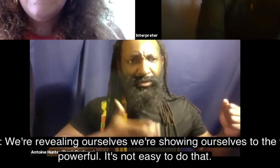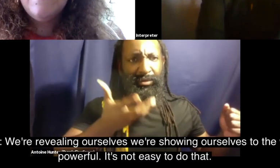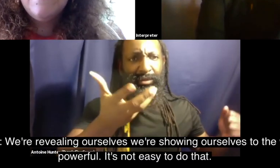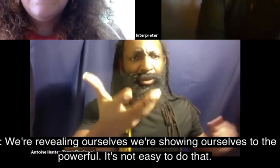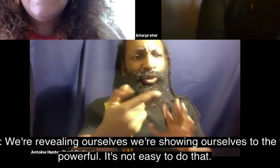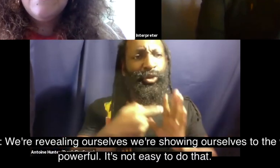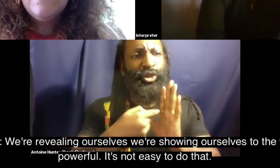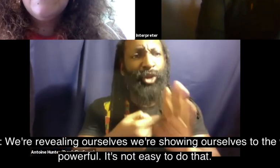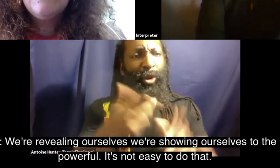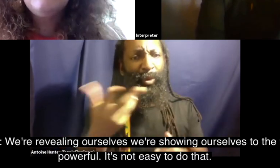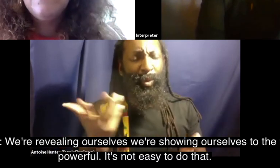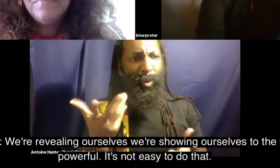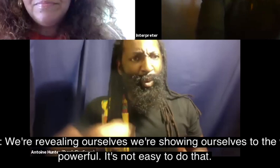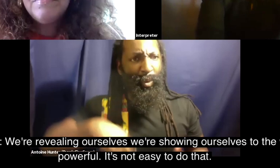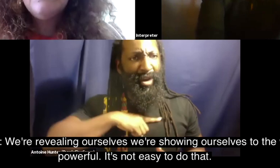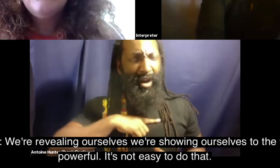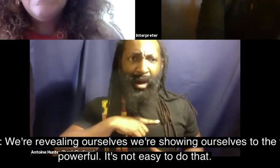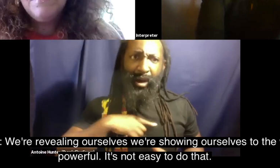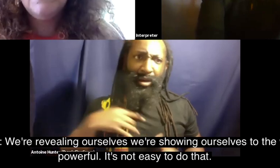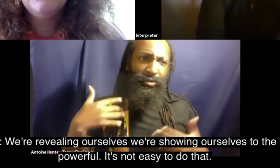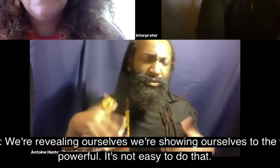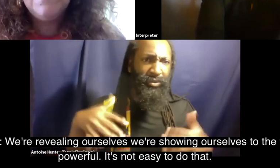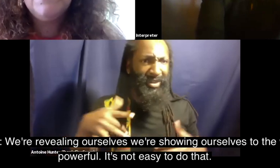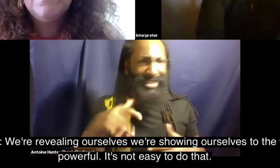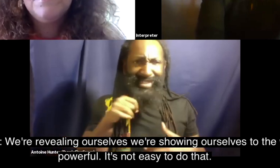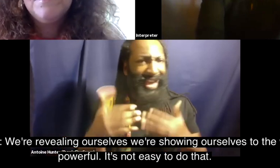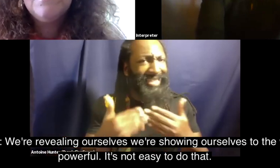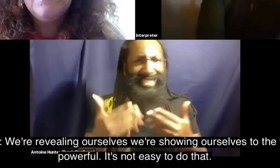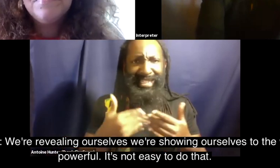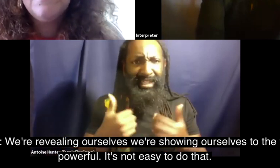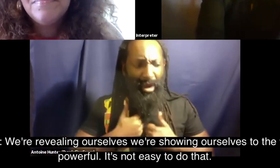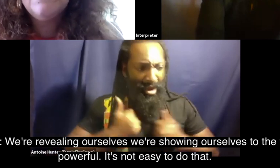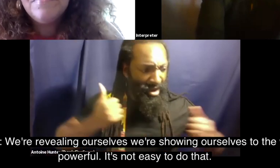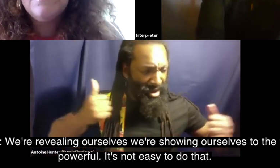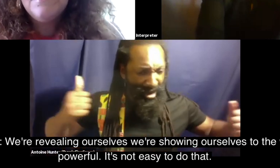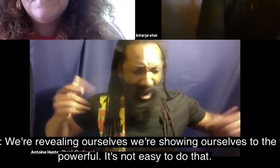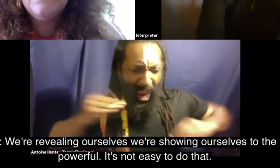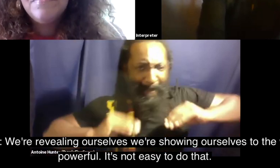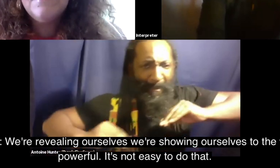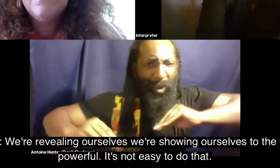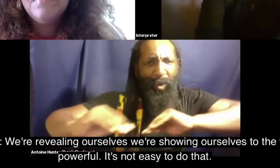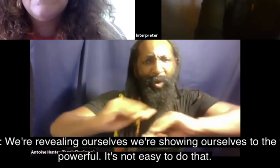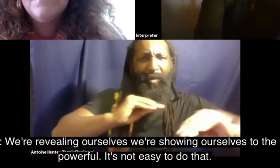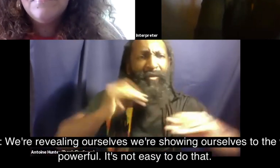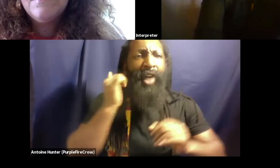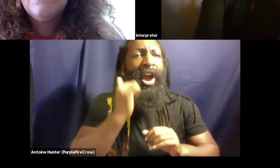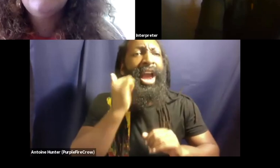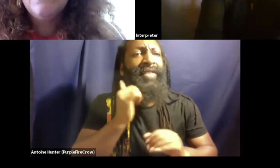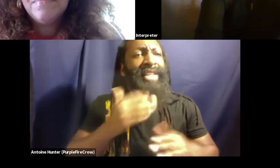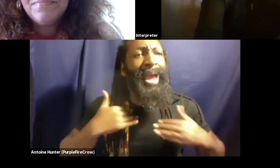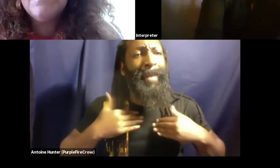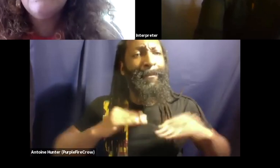we're revealing ourselves we're showing ourselves to the world and that is powerful it's not easy to do that